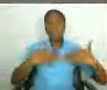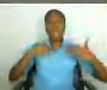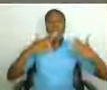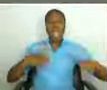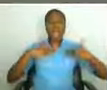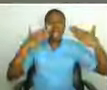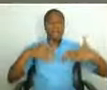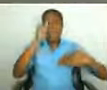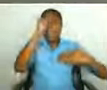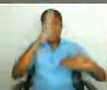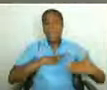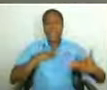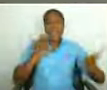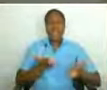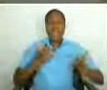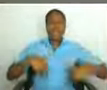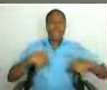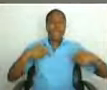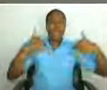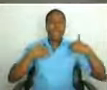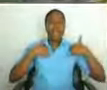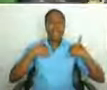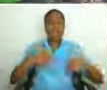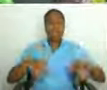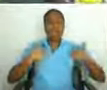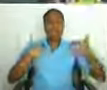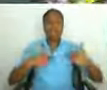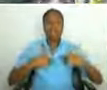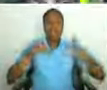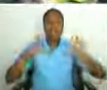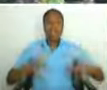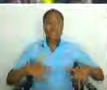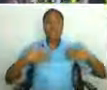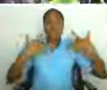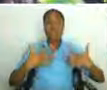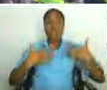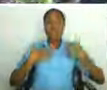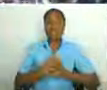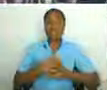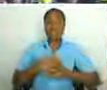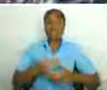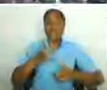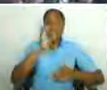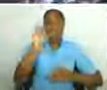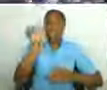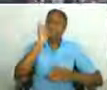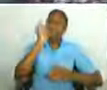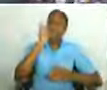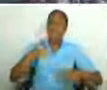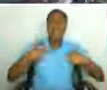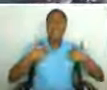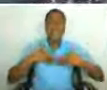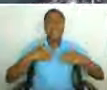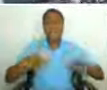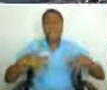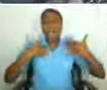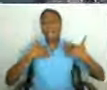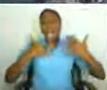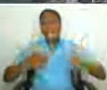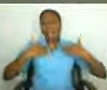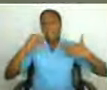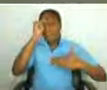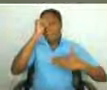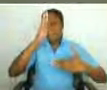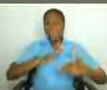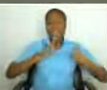the obvious man alive. I come out to live my life, jump around and live my life. Drink a lot of money. Put your flag in here. obvious man alive.